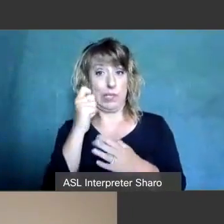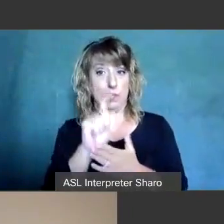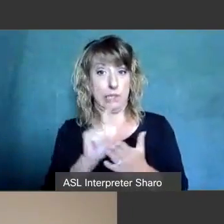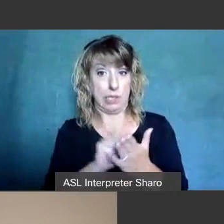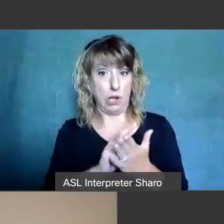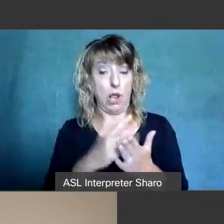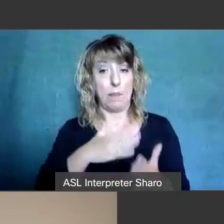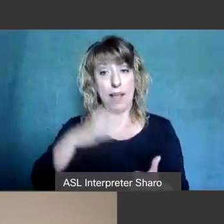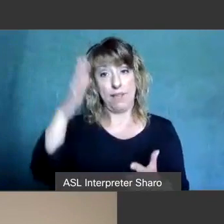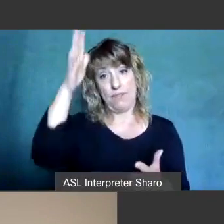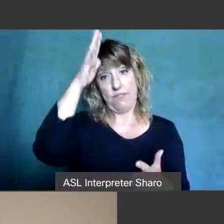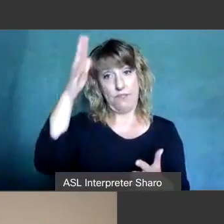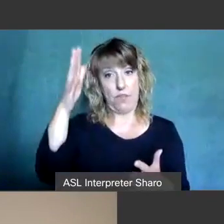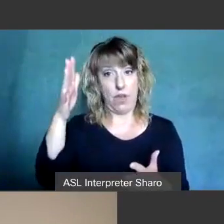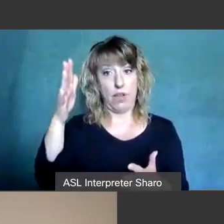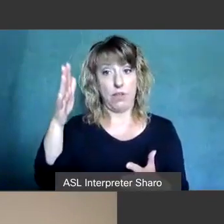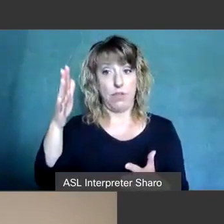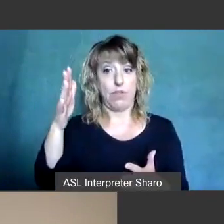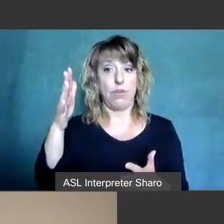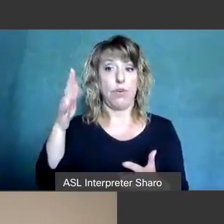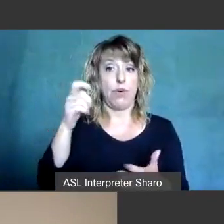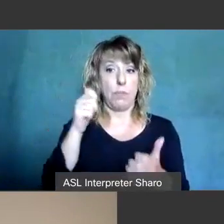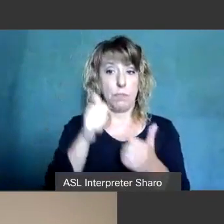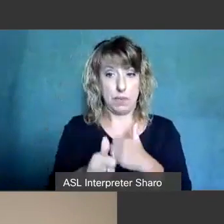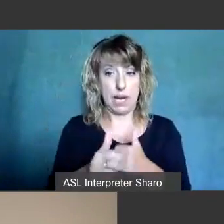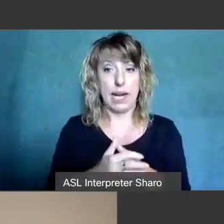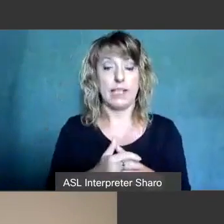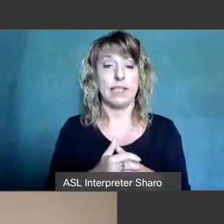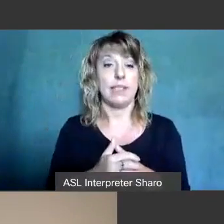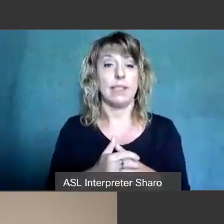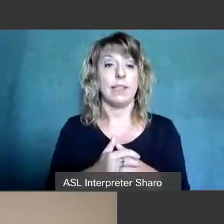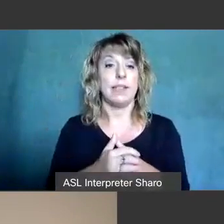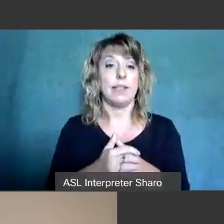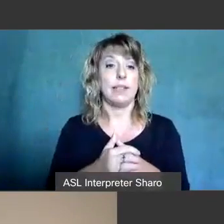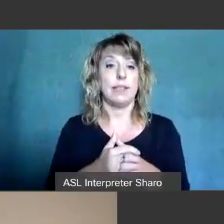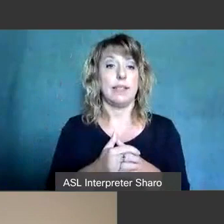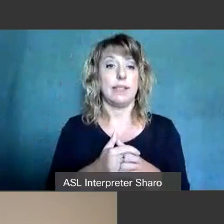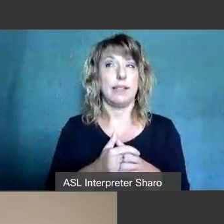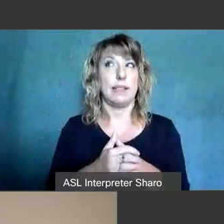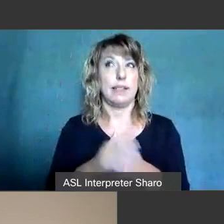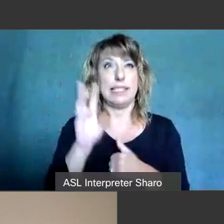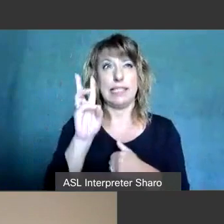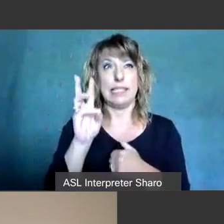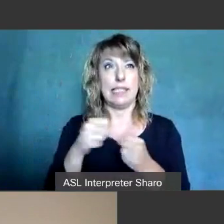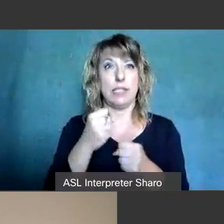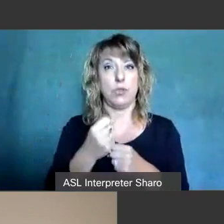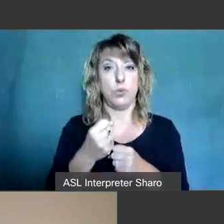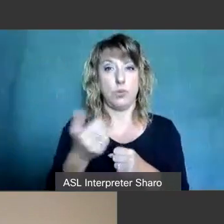my father uh was able to get passed and i think it was about um six years ago